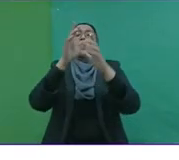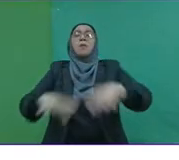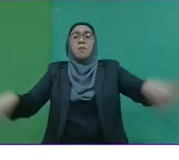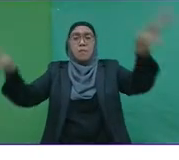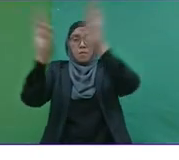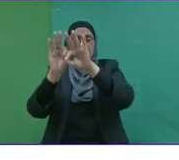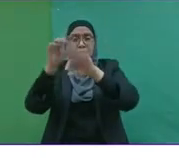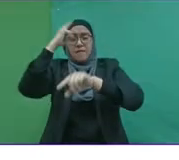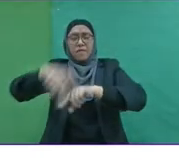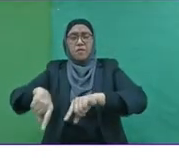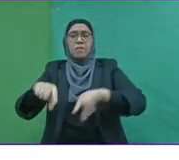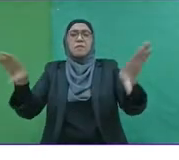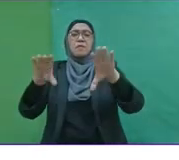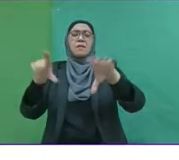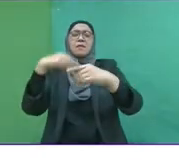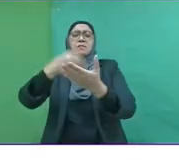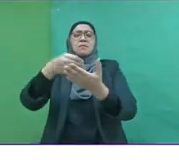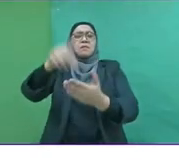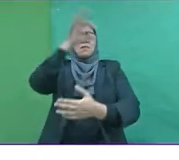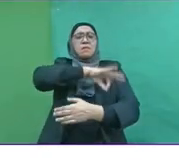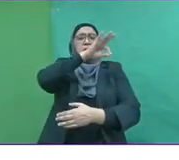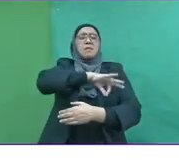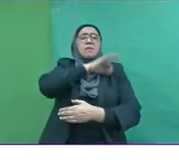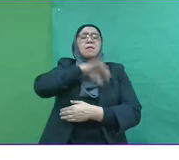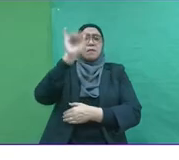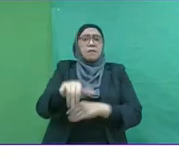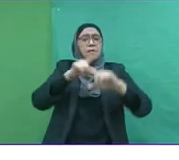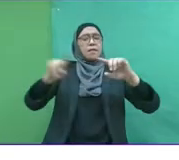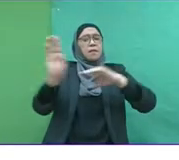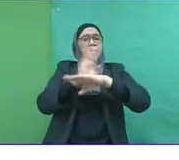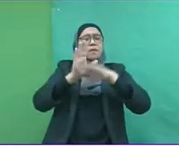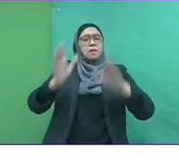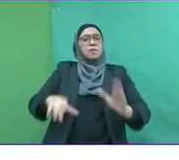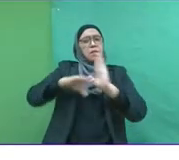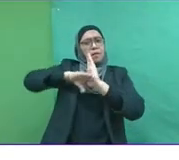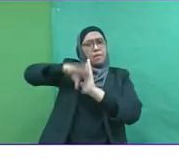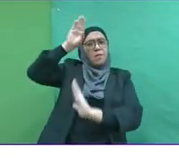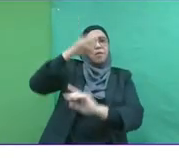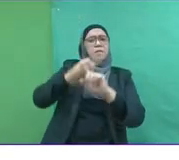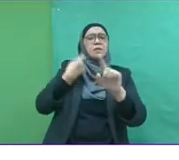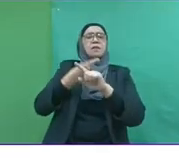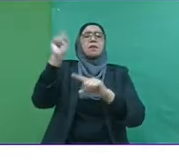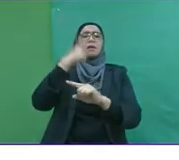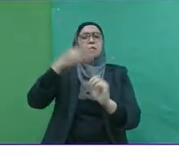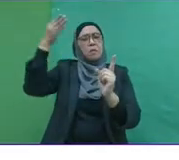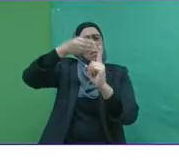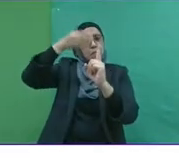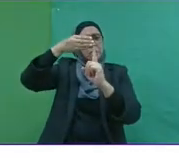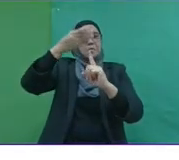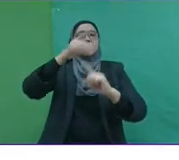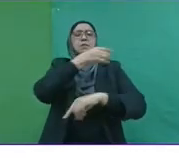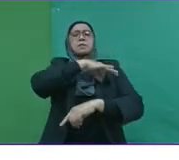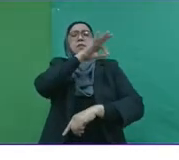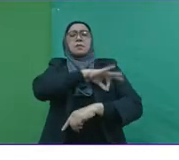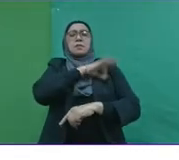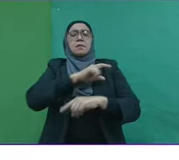is essential to business success. But business needs to be more than just making money. Businesses and